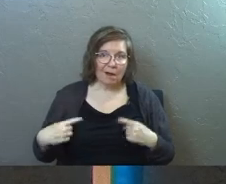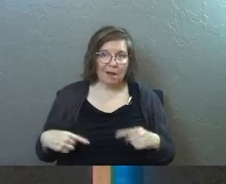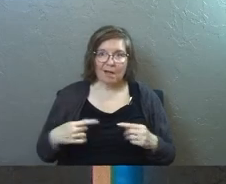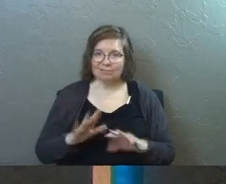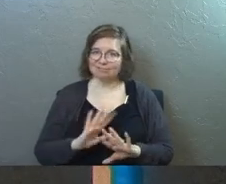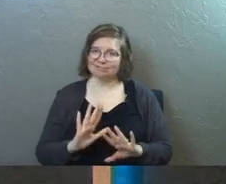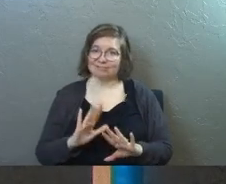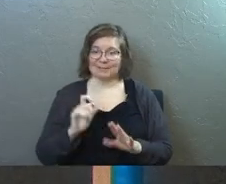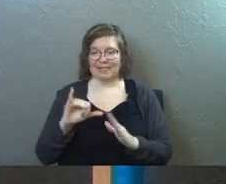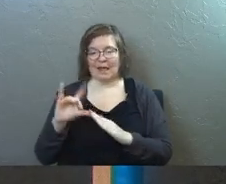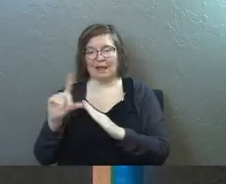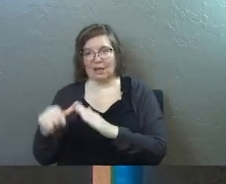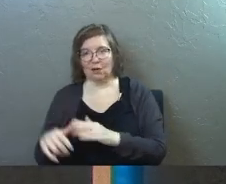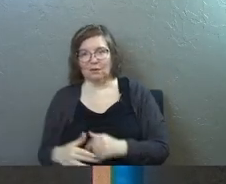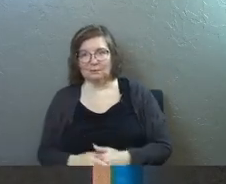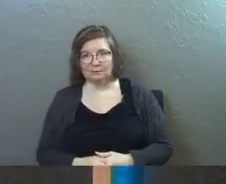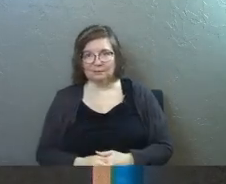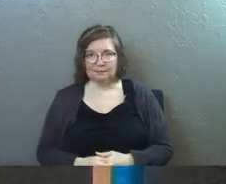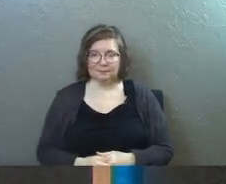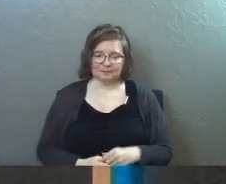the bickering and fighting comes later.